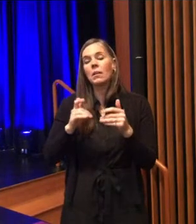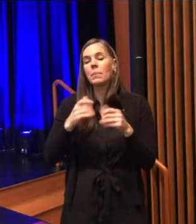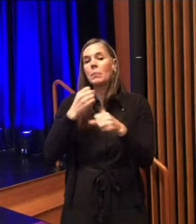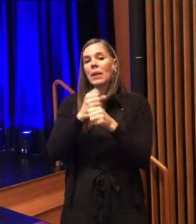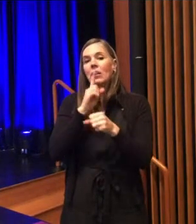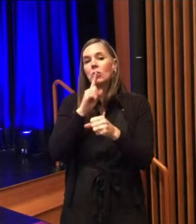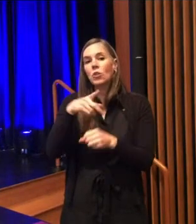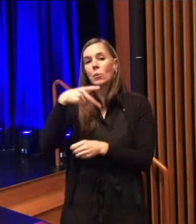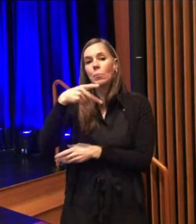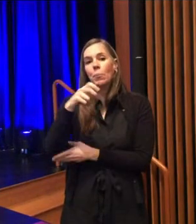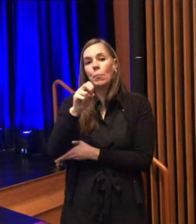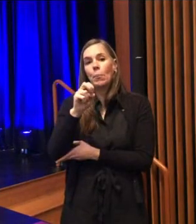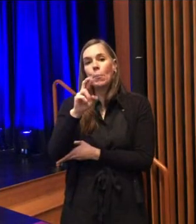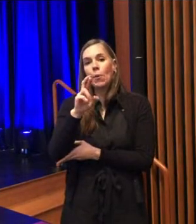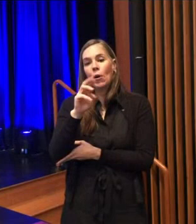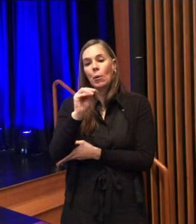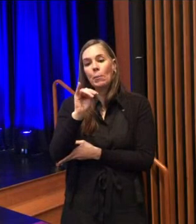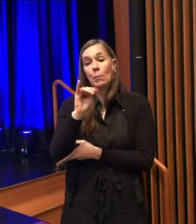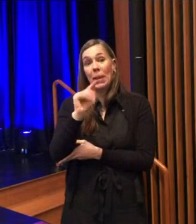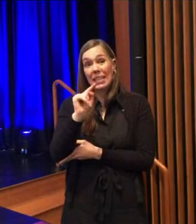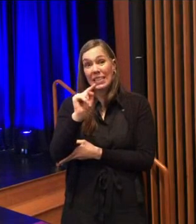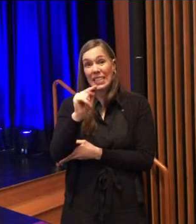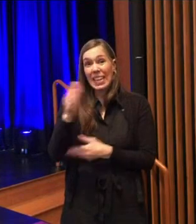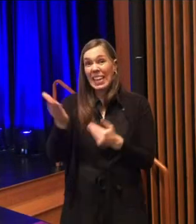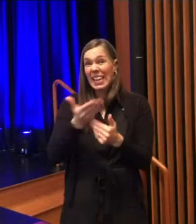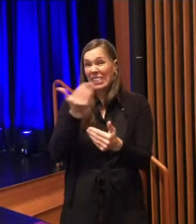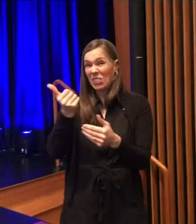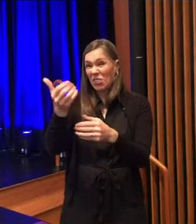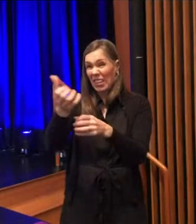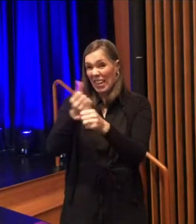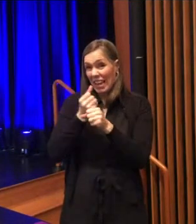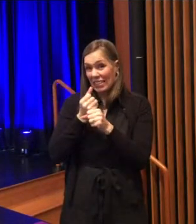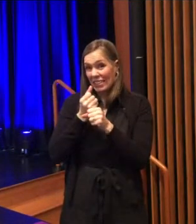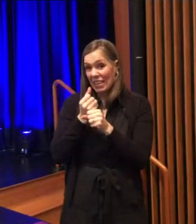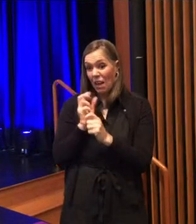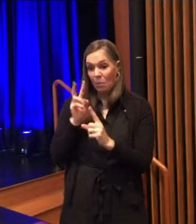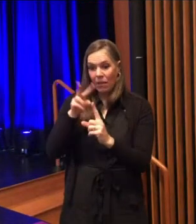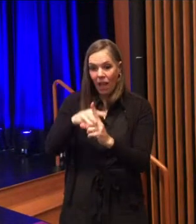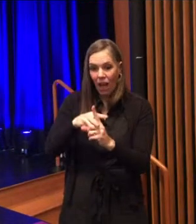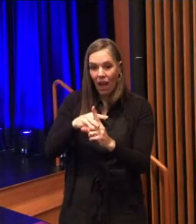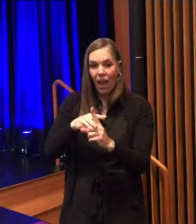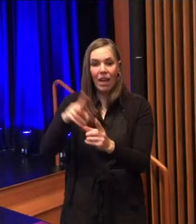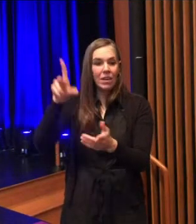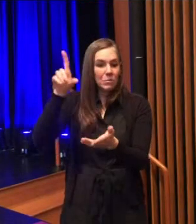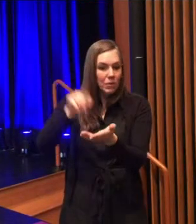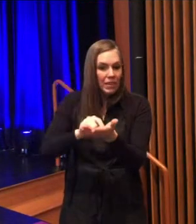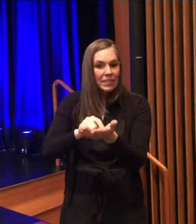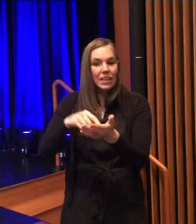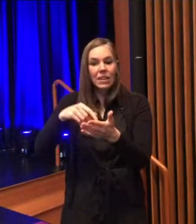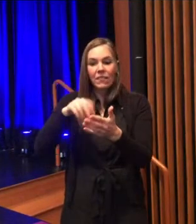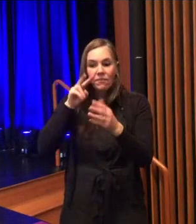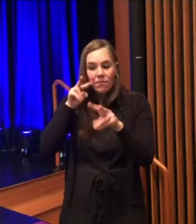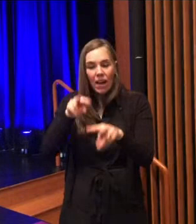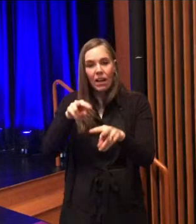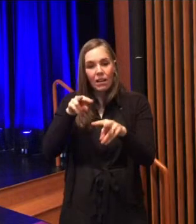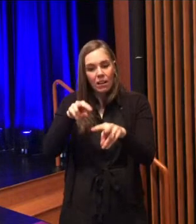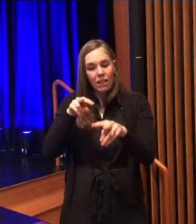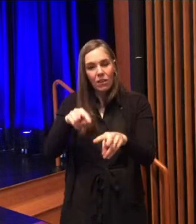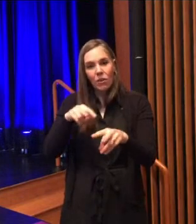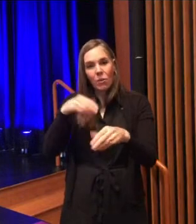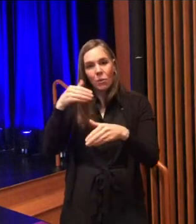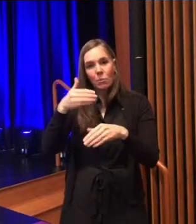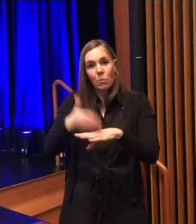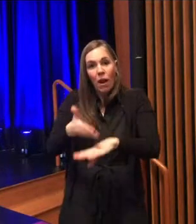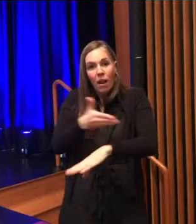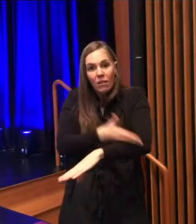applications and allow contractors and property owners to file building permits online and track progress online again these seem